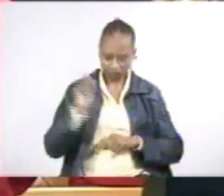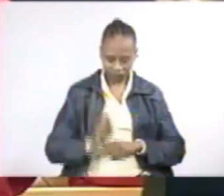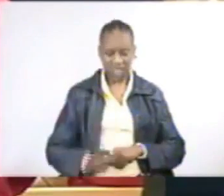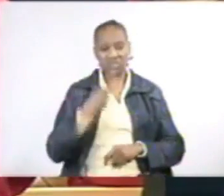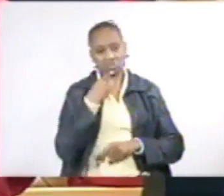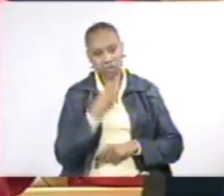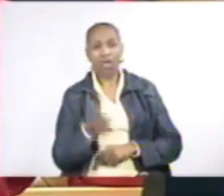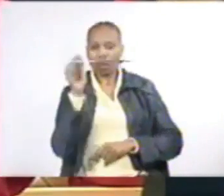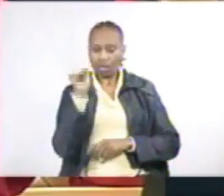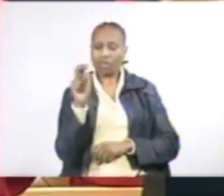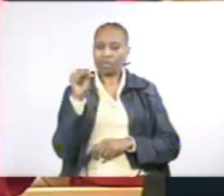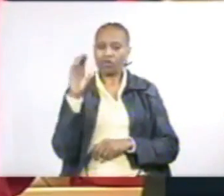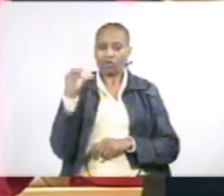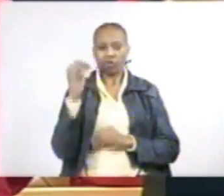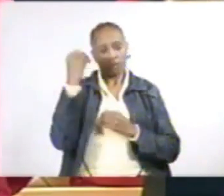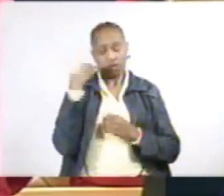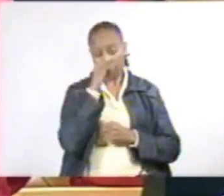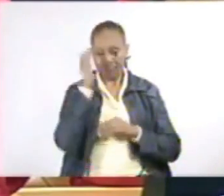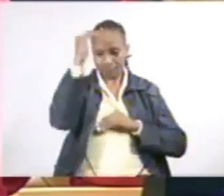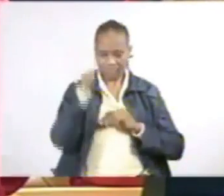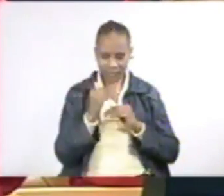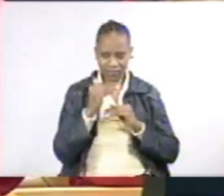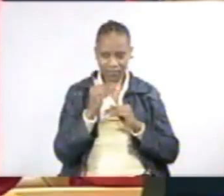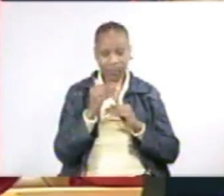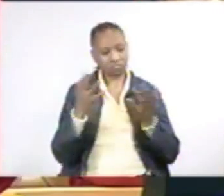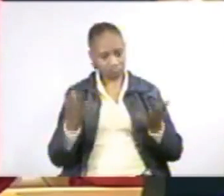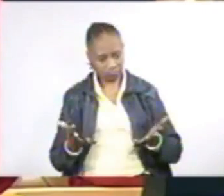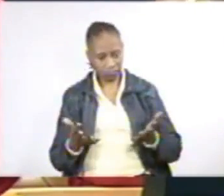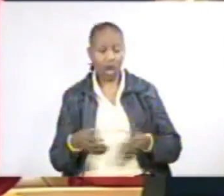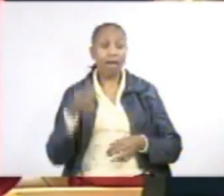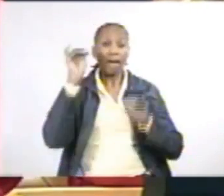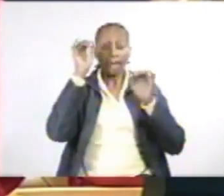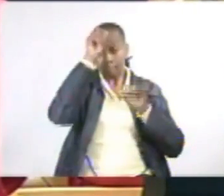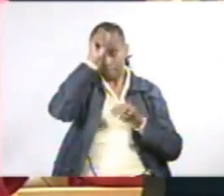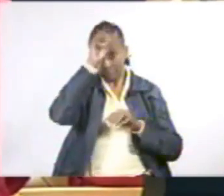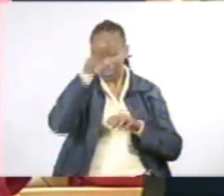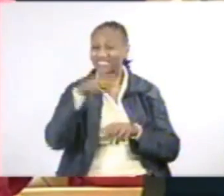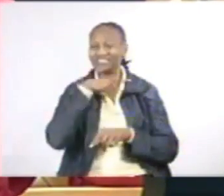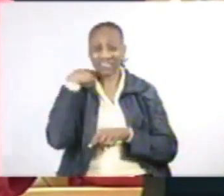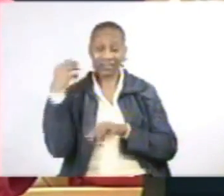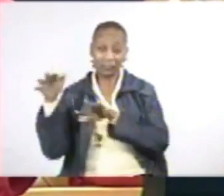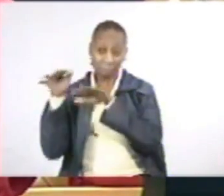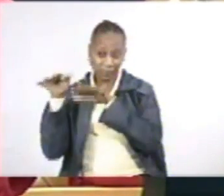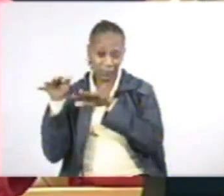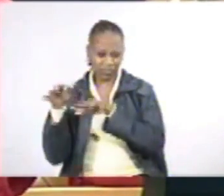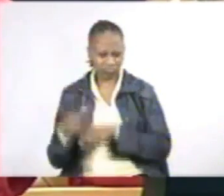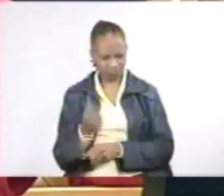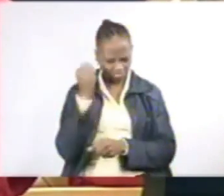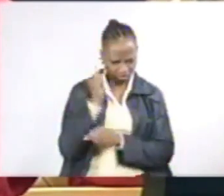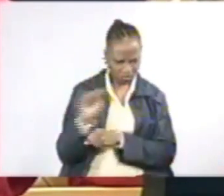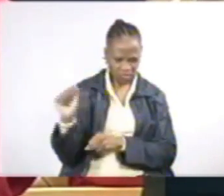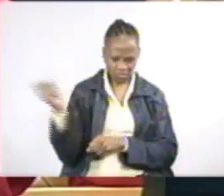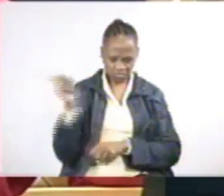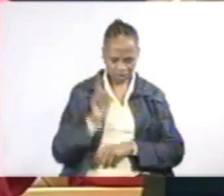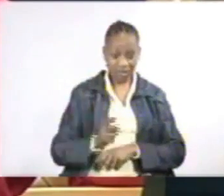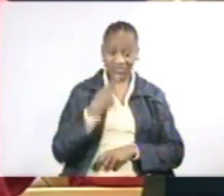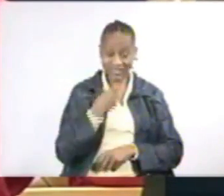has reduced crime. And when police kill people, you don't want us to come here and say